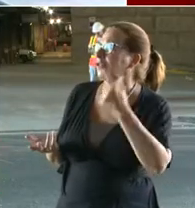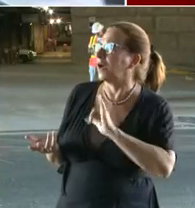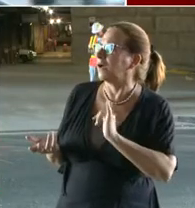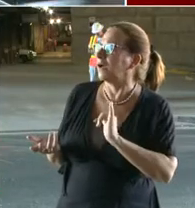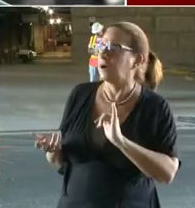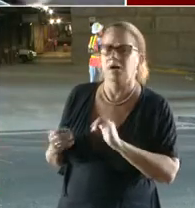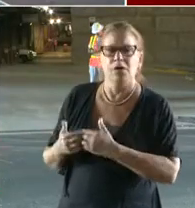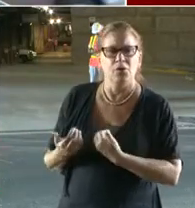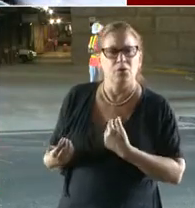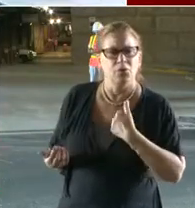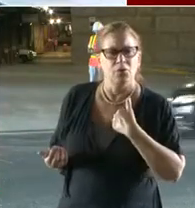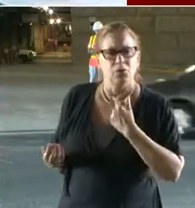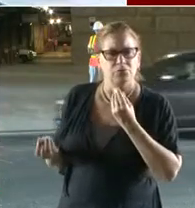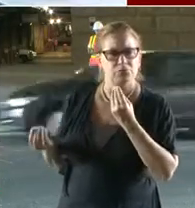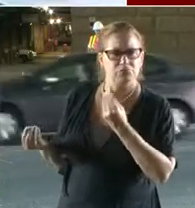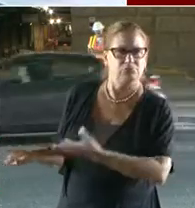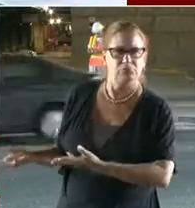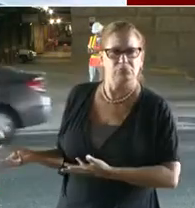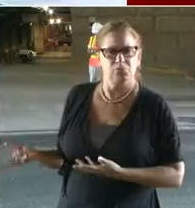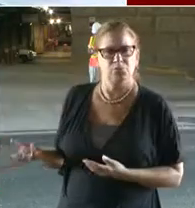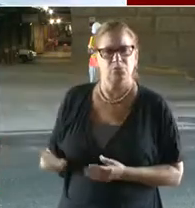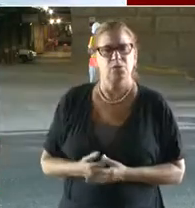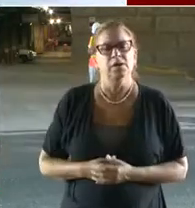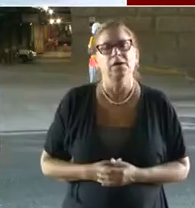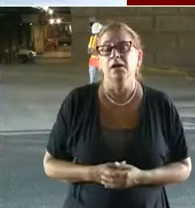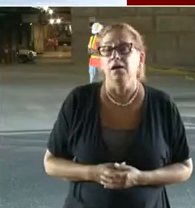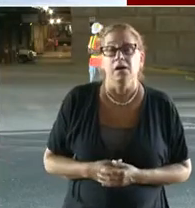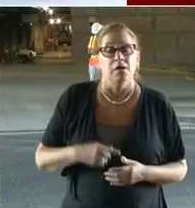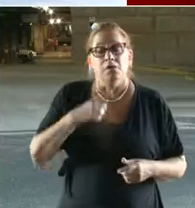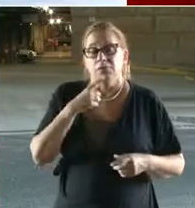people who are experiencing it? It's difficult to